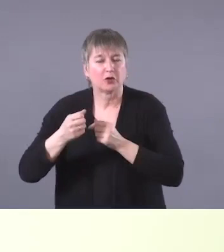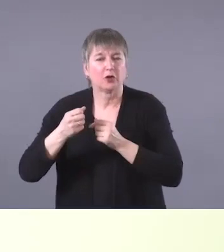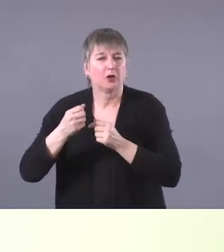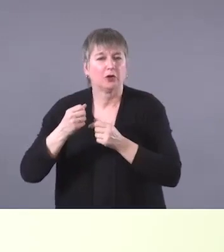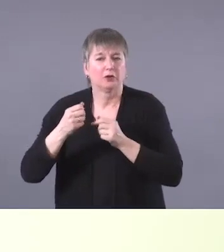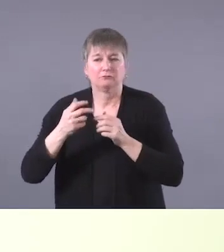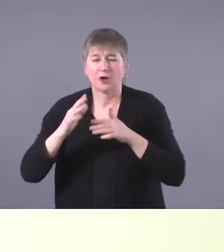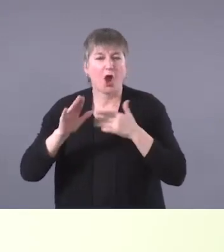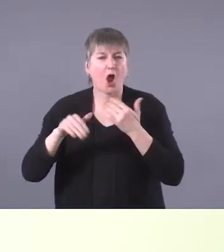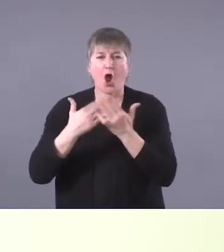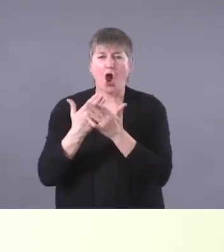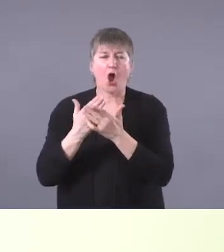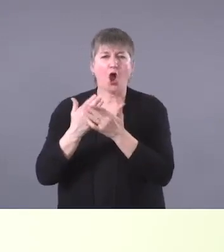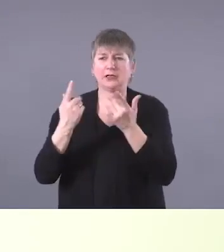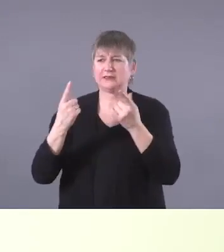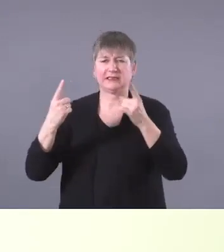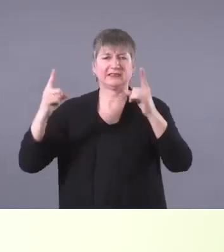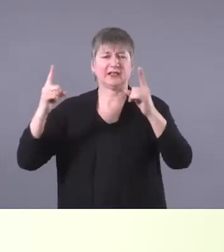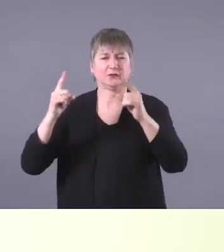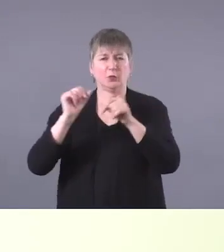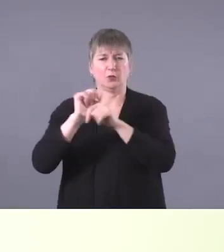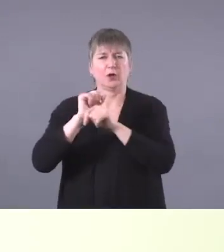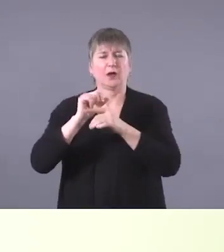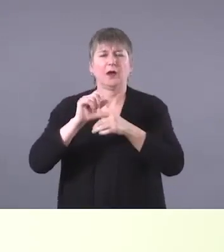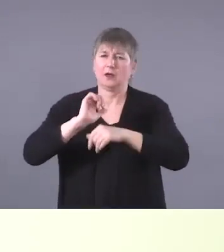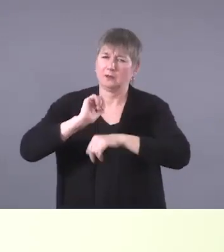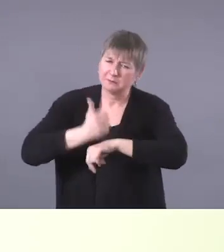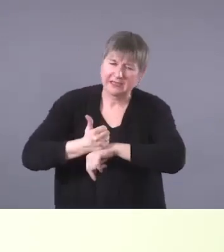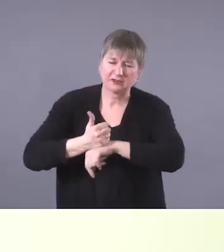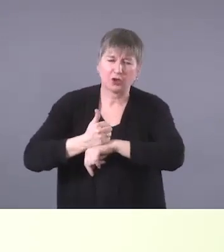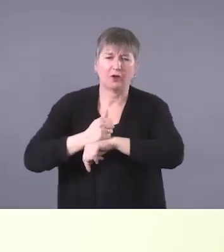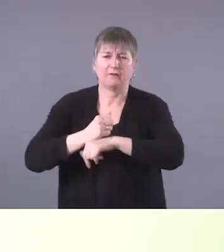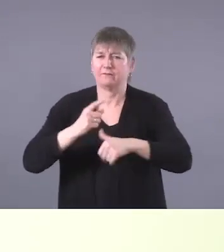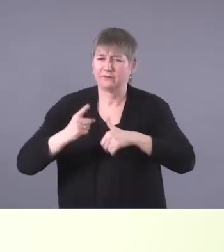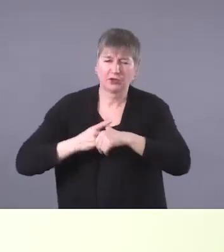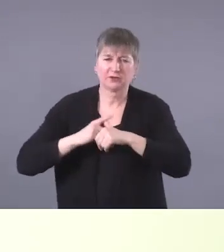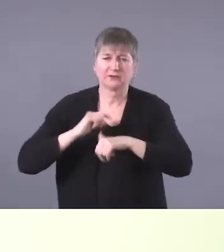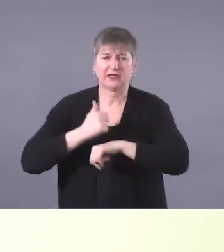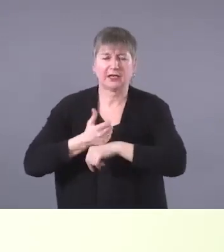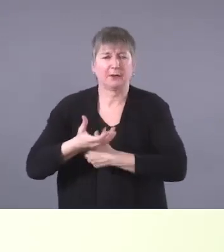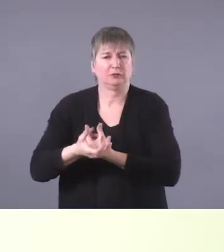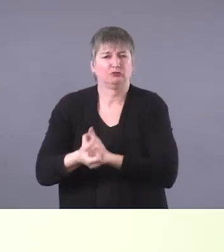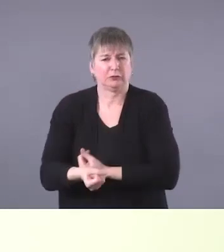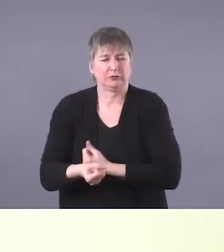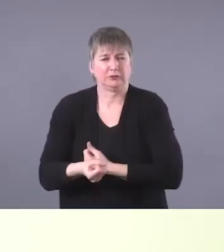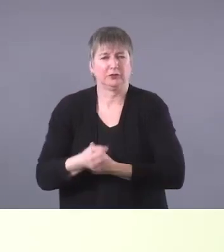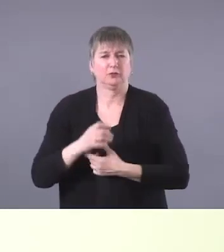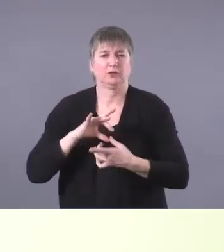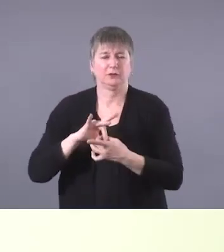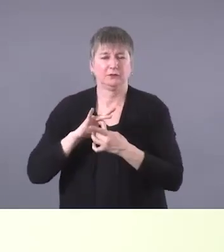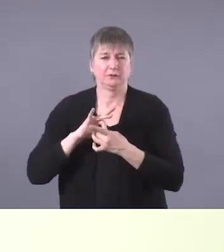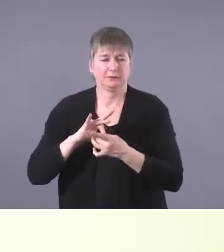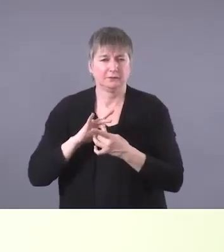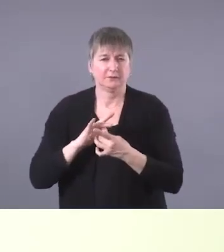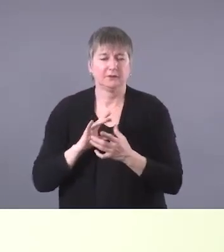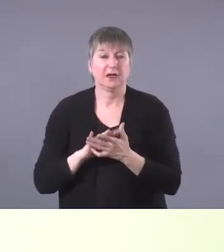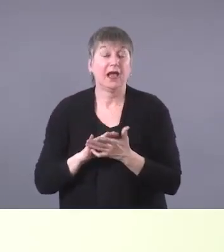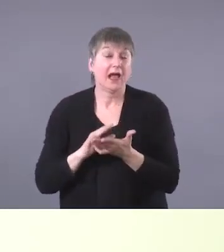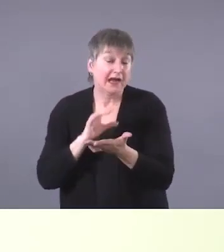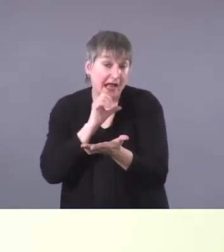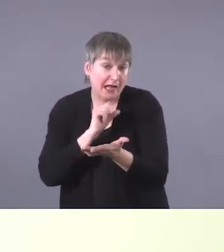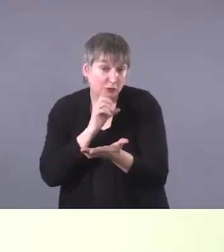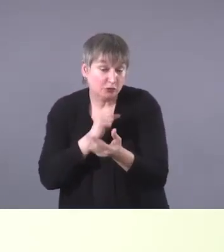work is built upon a foundation of this trusting relationship. Um, as Crystal talked about seeking out elder support when